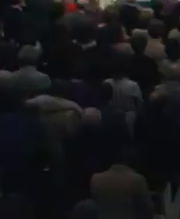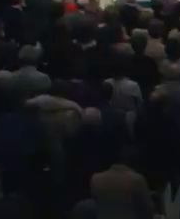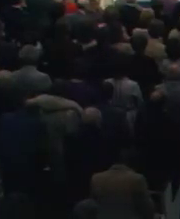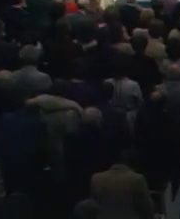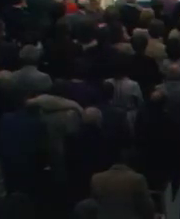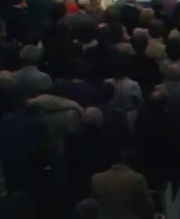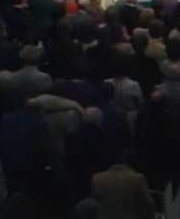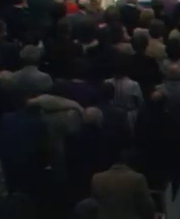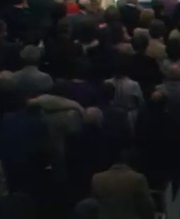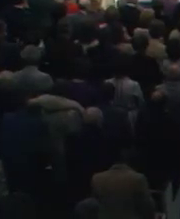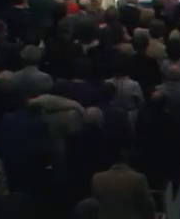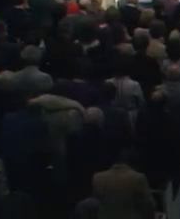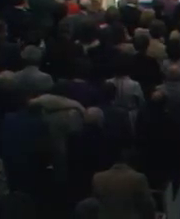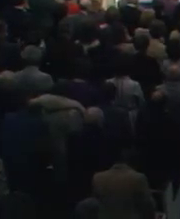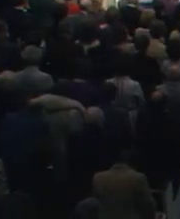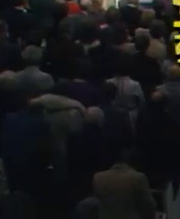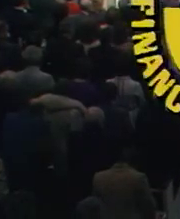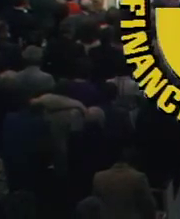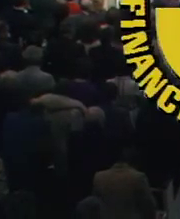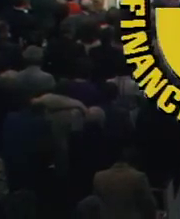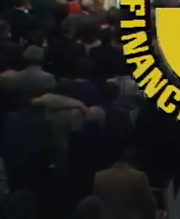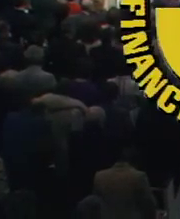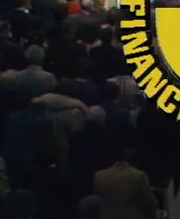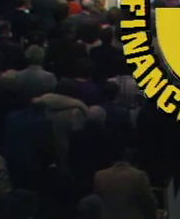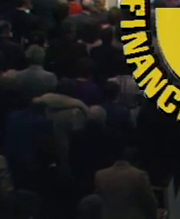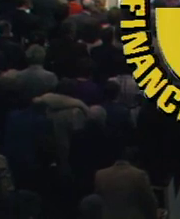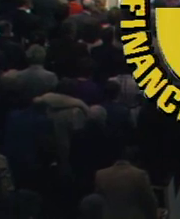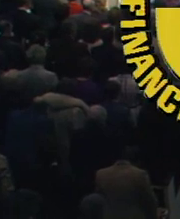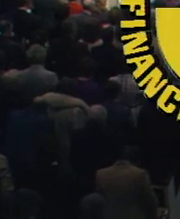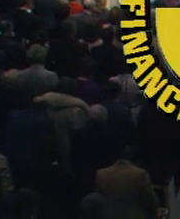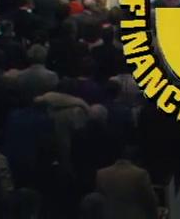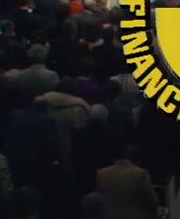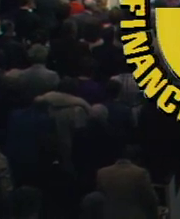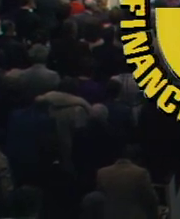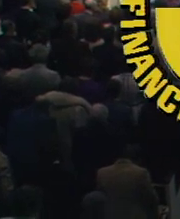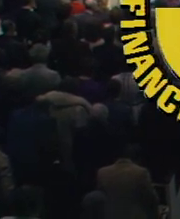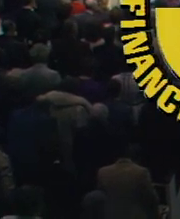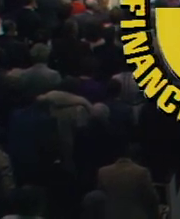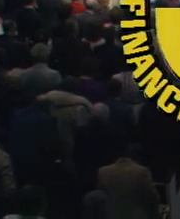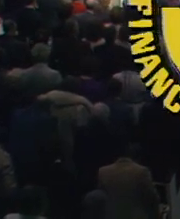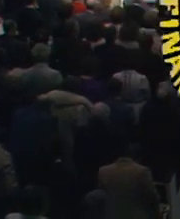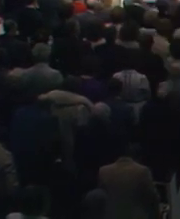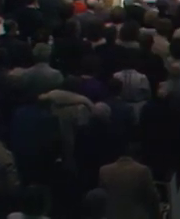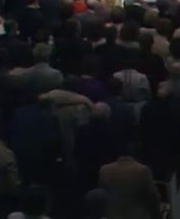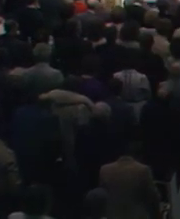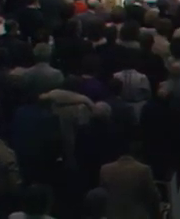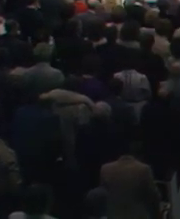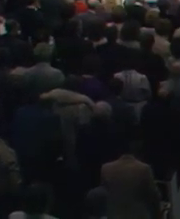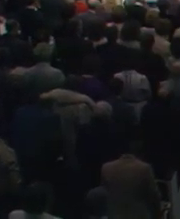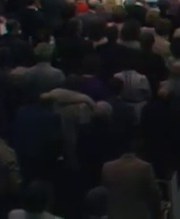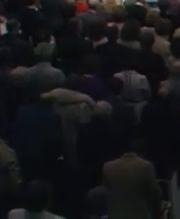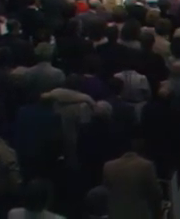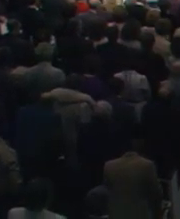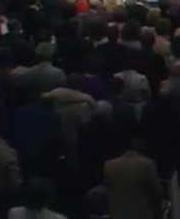Now this is John Corrigan May God richly bless you is our prayer